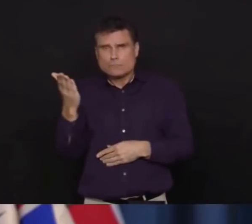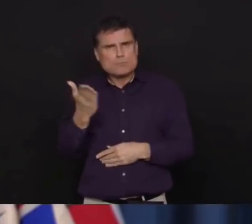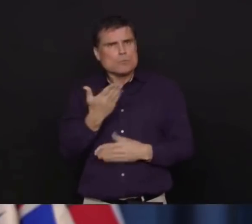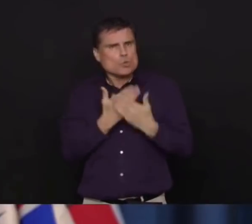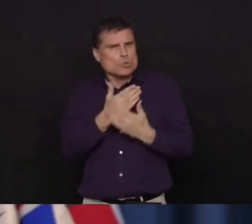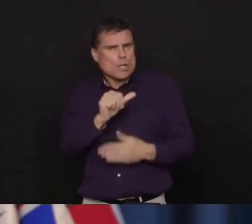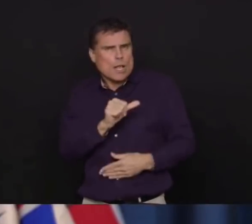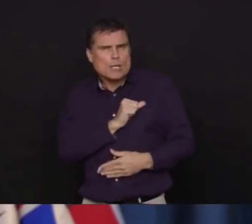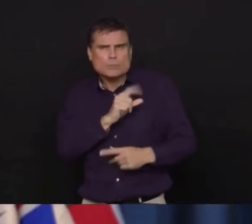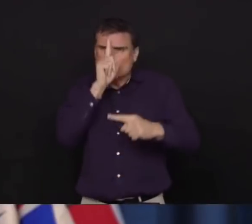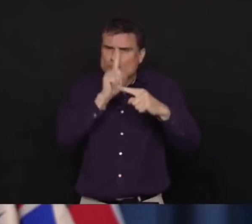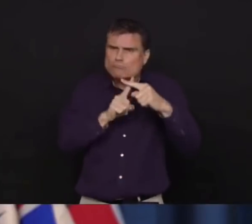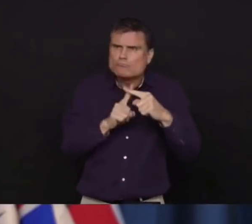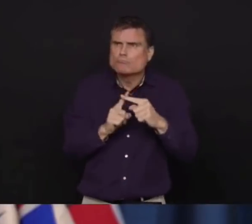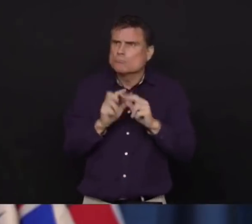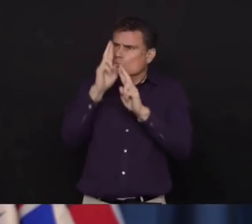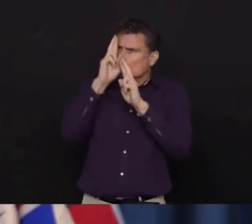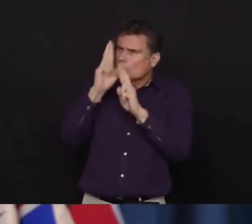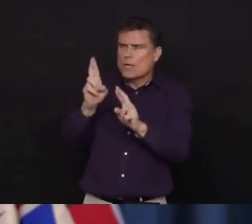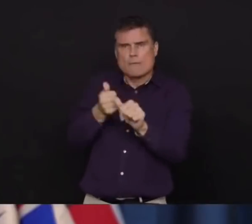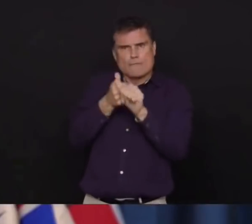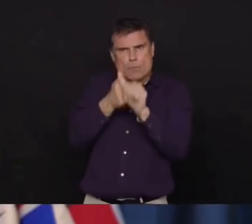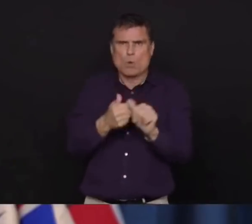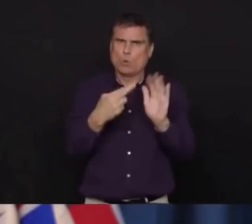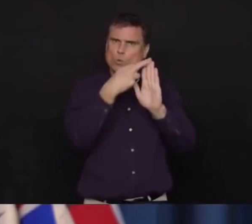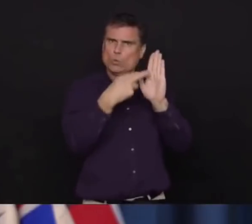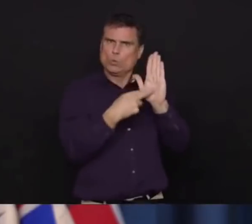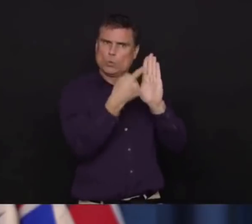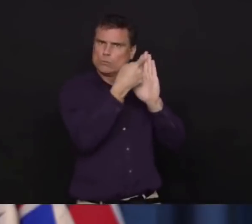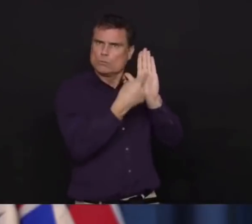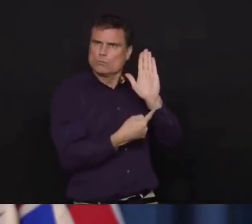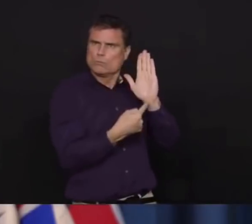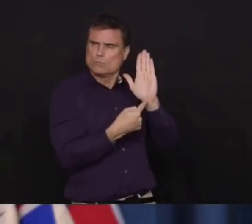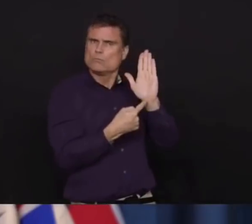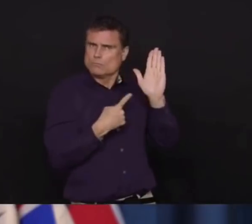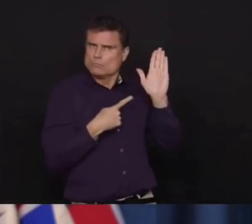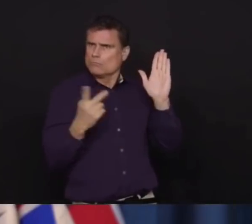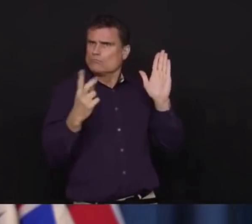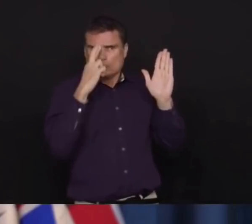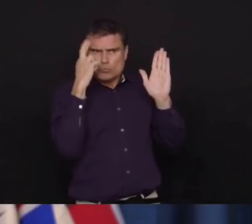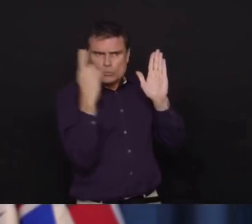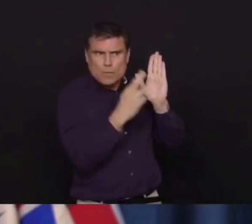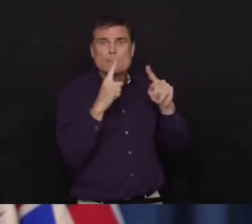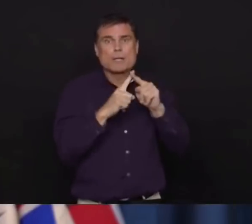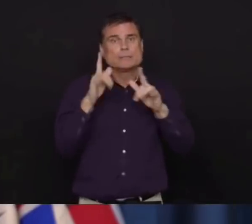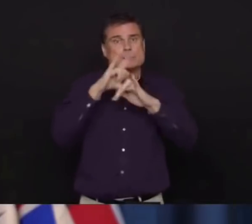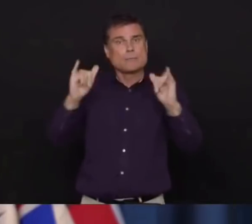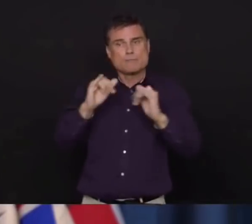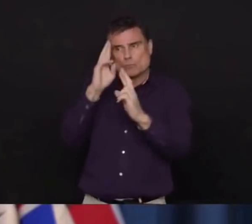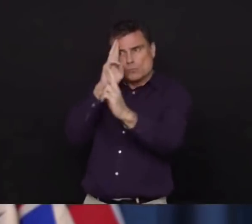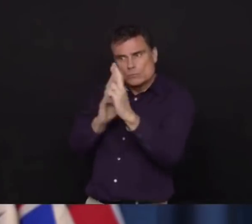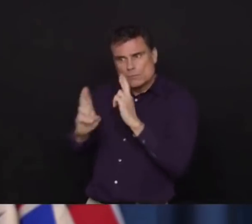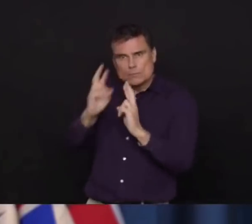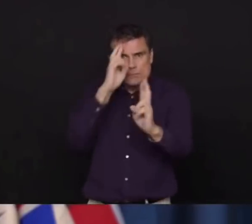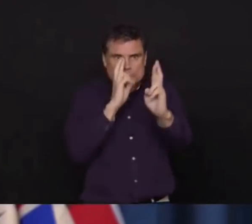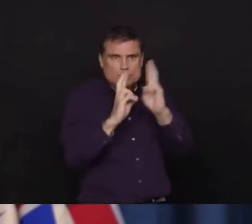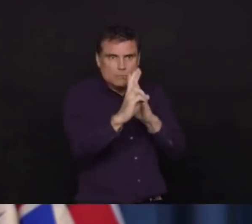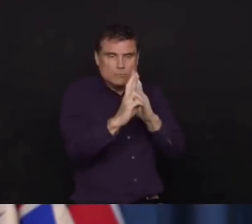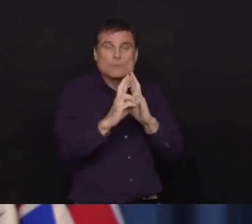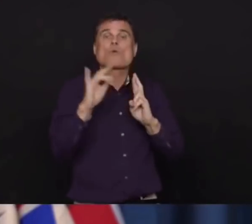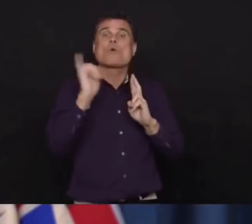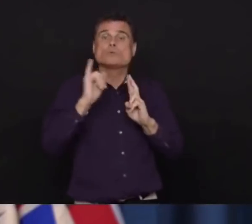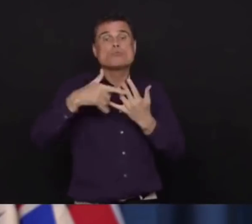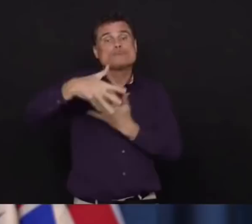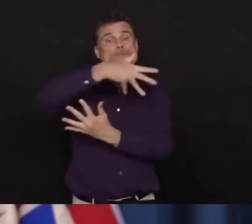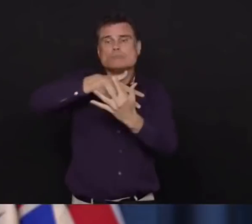each other in physical distancing and we are standing united in that in a virtual way. We're working together to keep